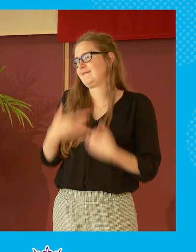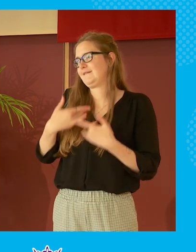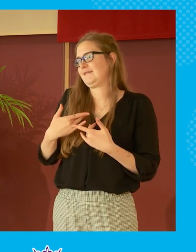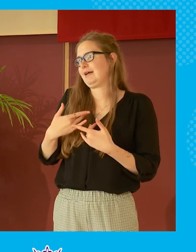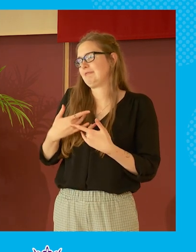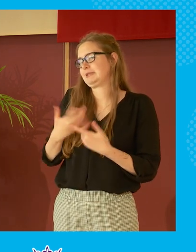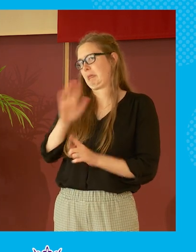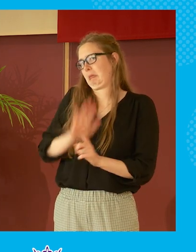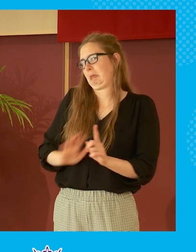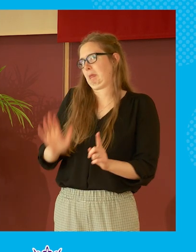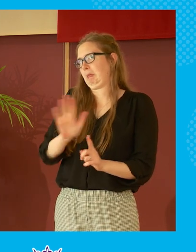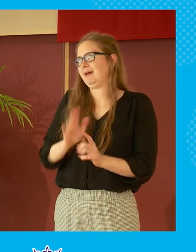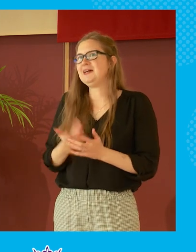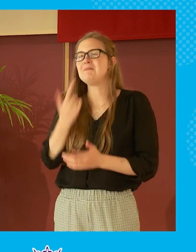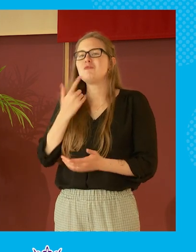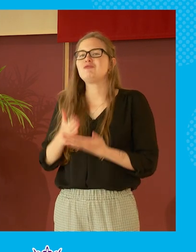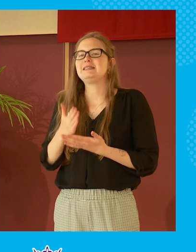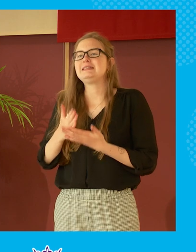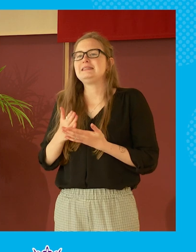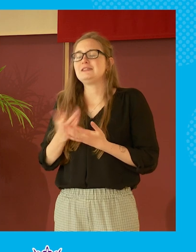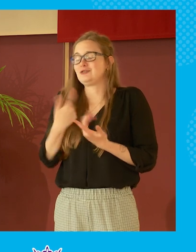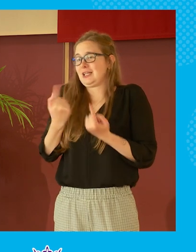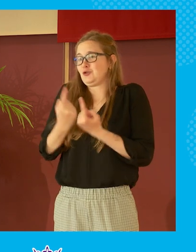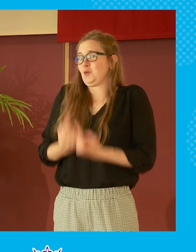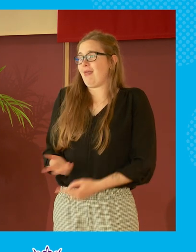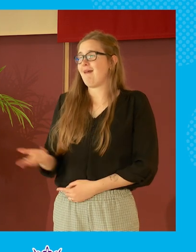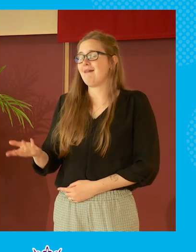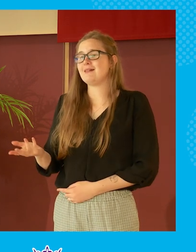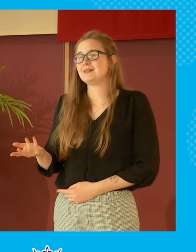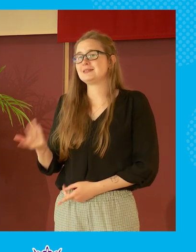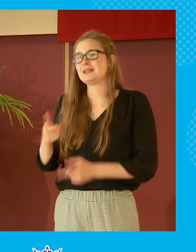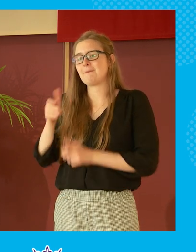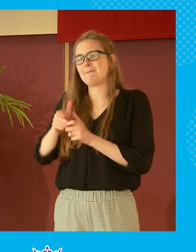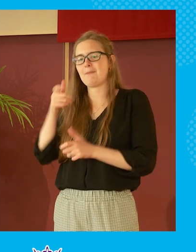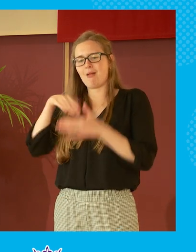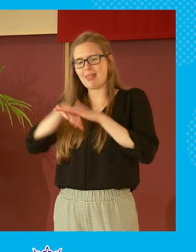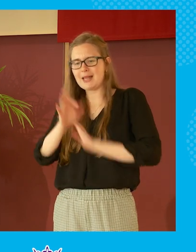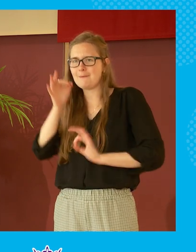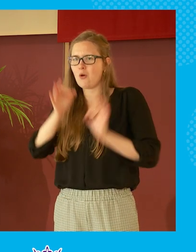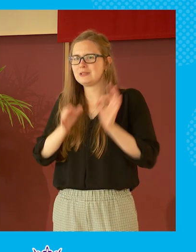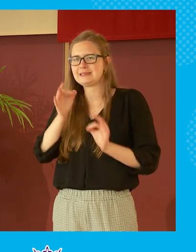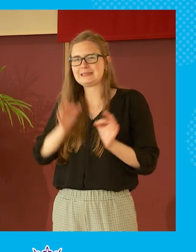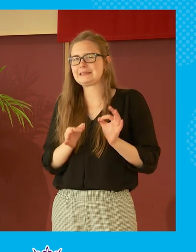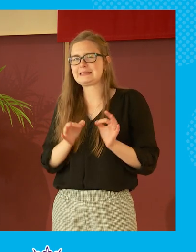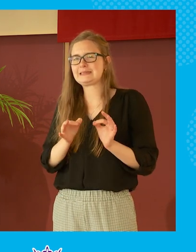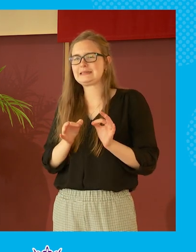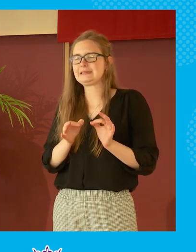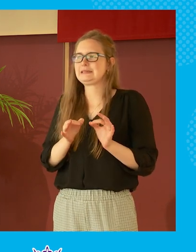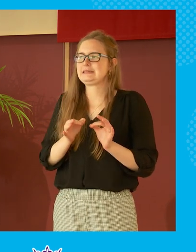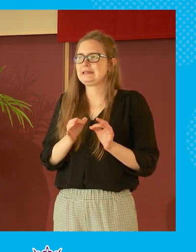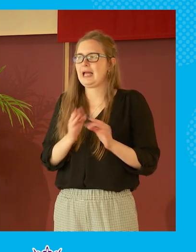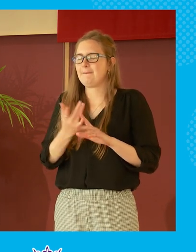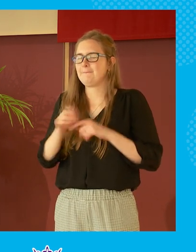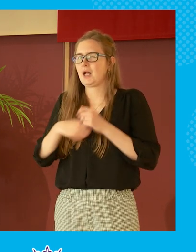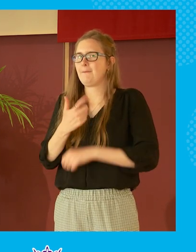caveat there but you know if the press is to be believed there is an issue why are people going into politics it it really slightly scares me that